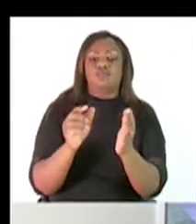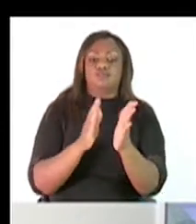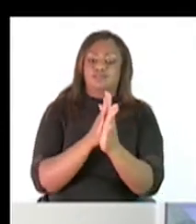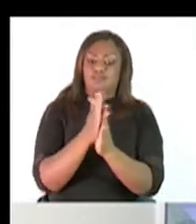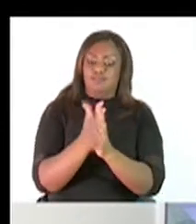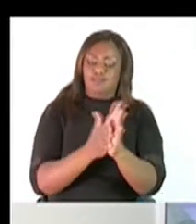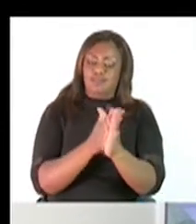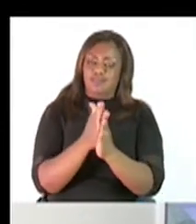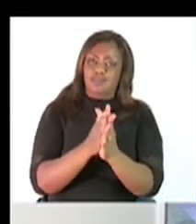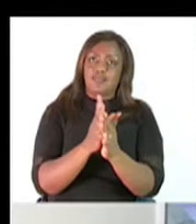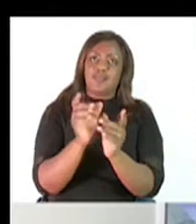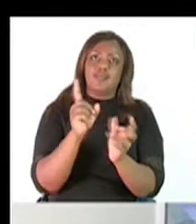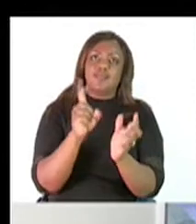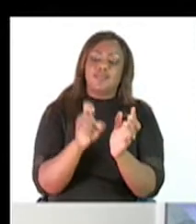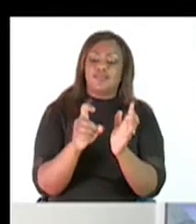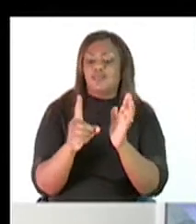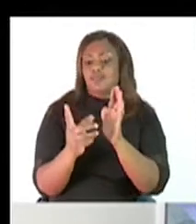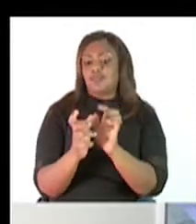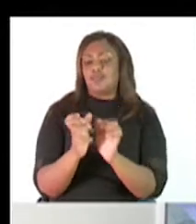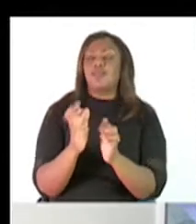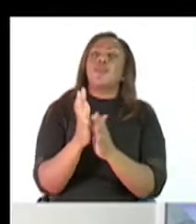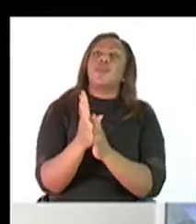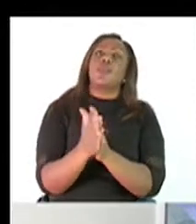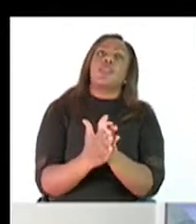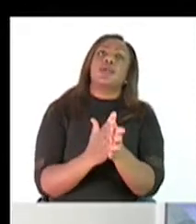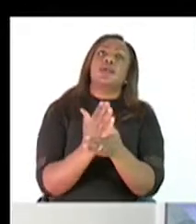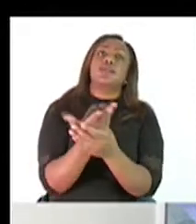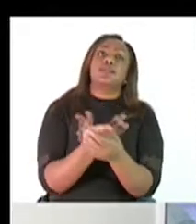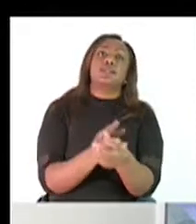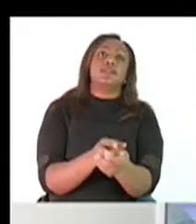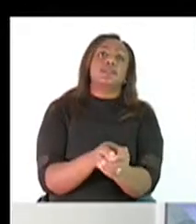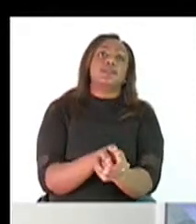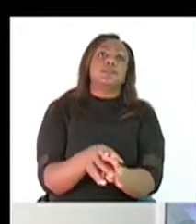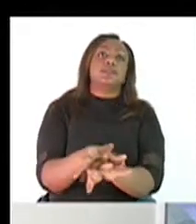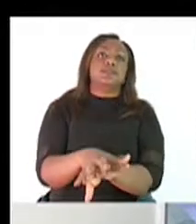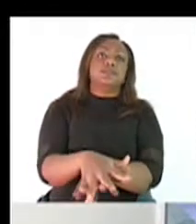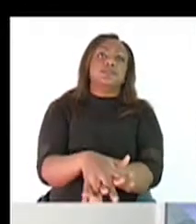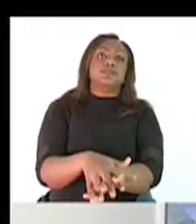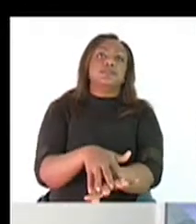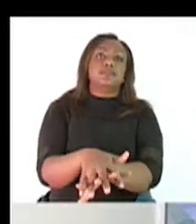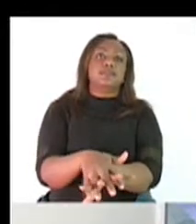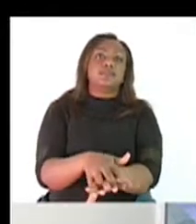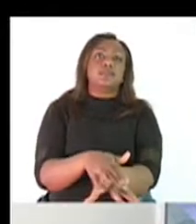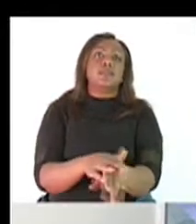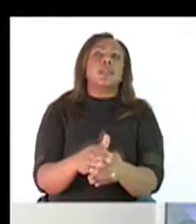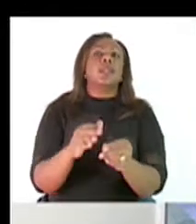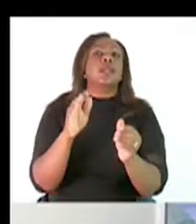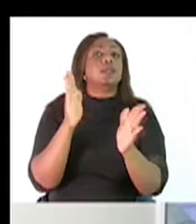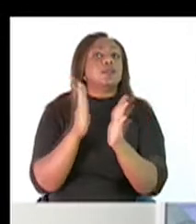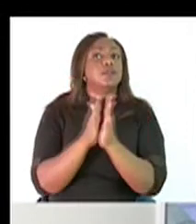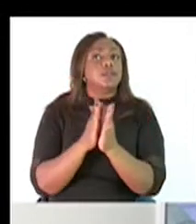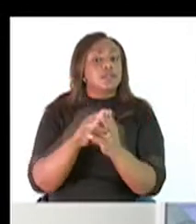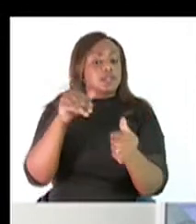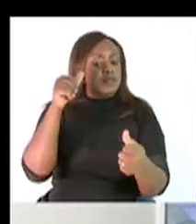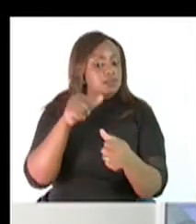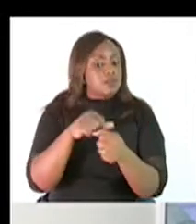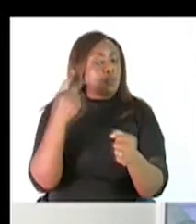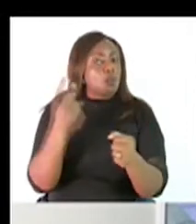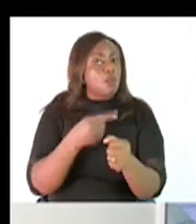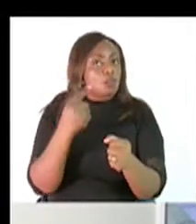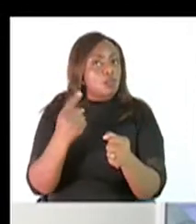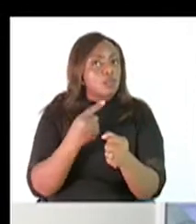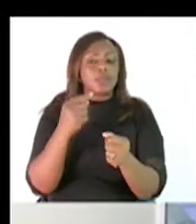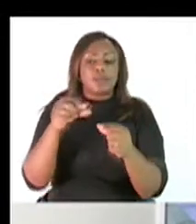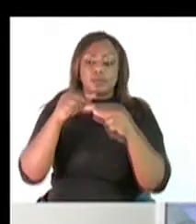Just rub your hands in and out again. Don't forget to wear your mask all the time and practice